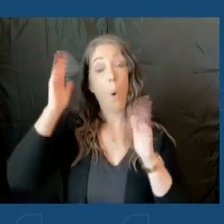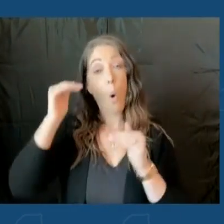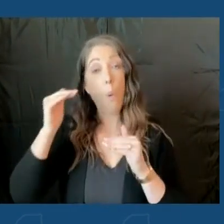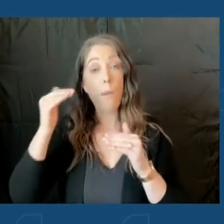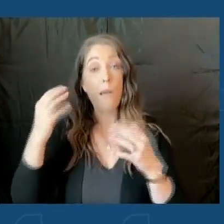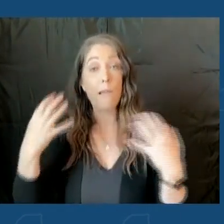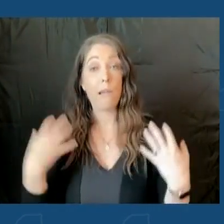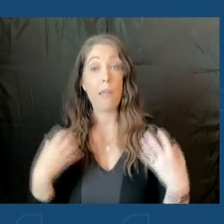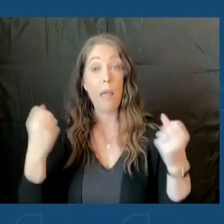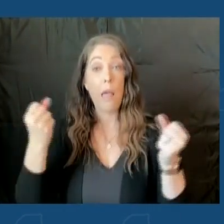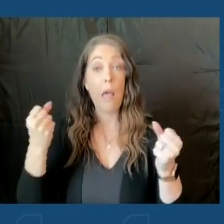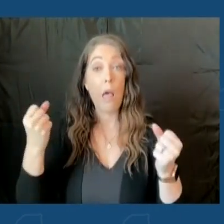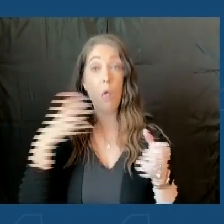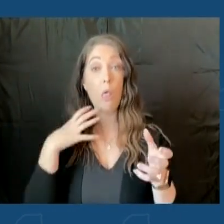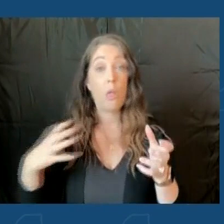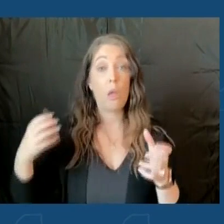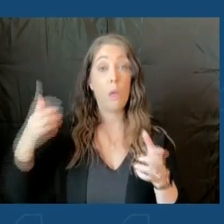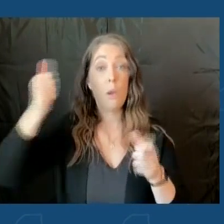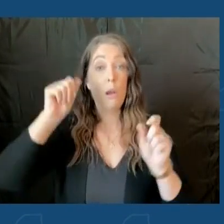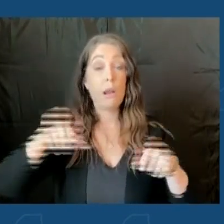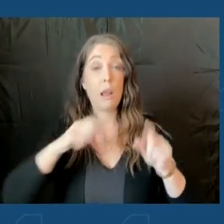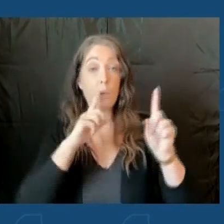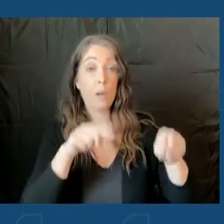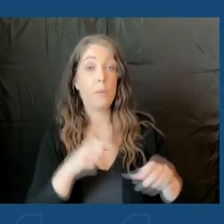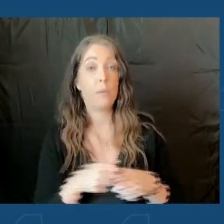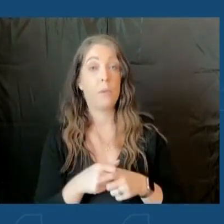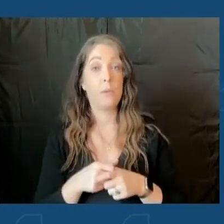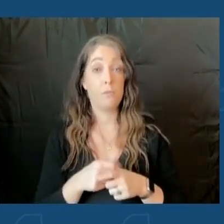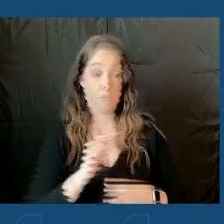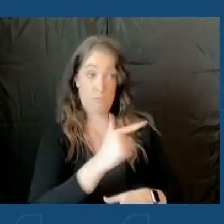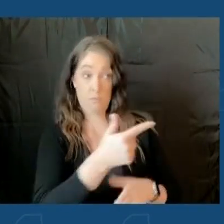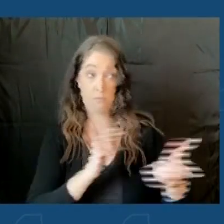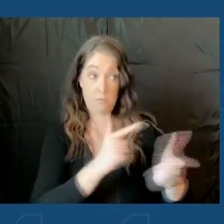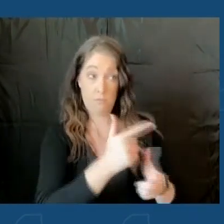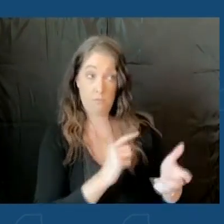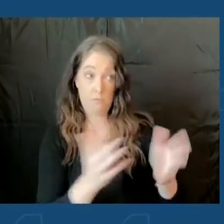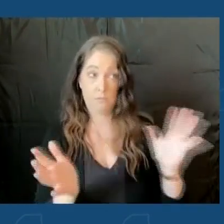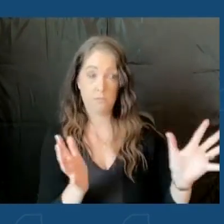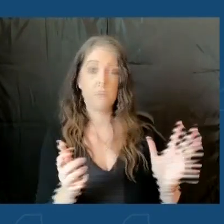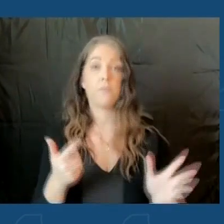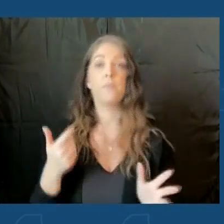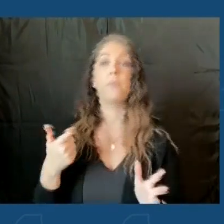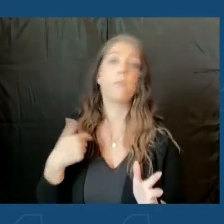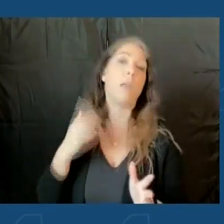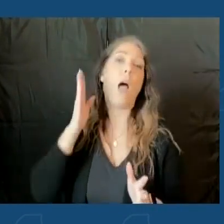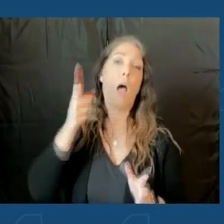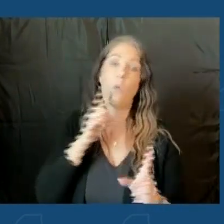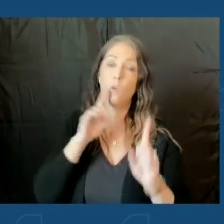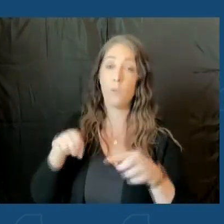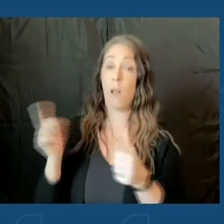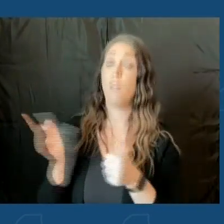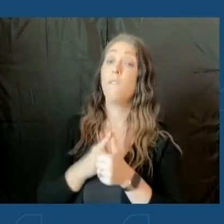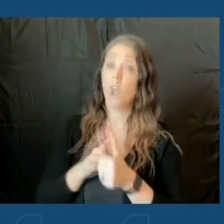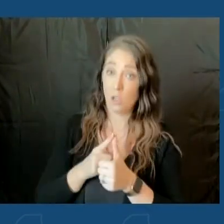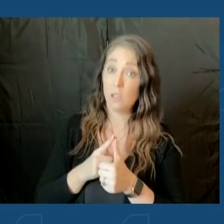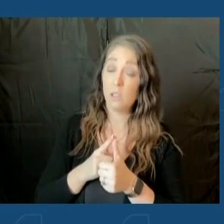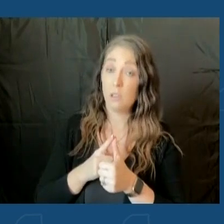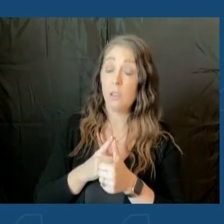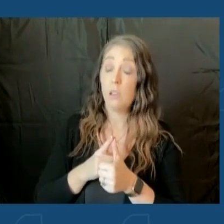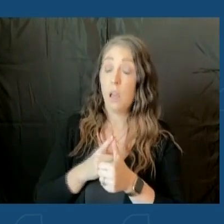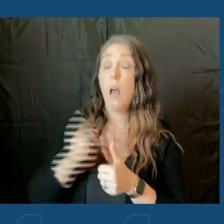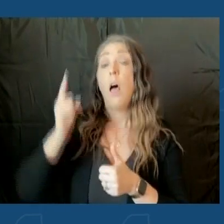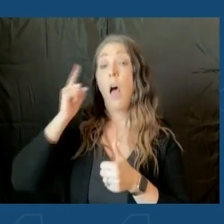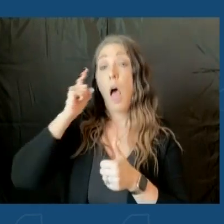sentiment. Would you like me? Thank you, Governor. both do. Go ahead. Yeah. Well, let me just say first that I do think that there's,